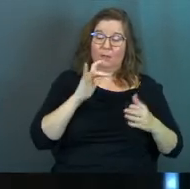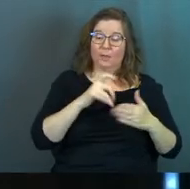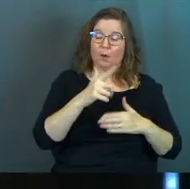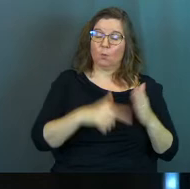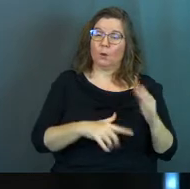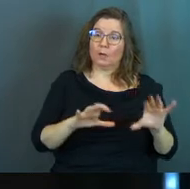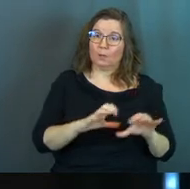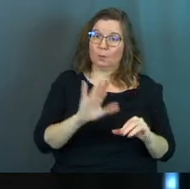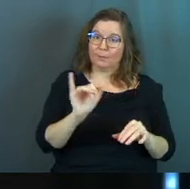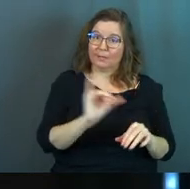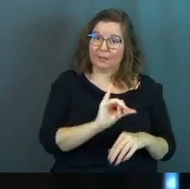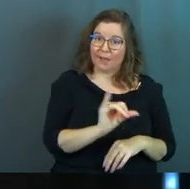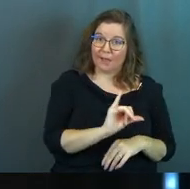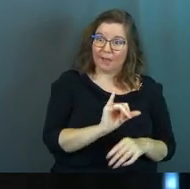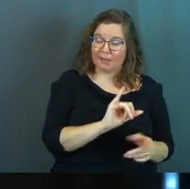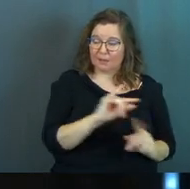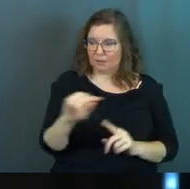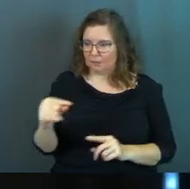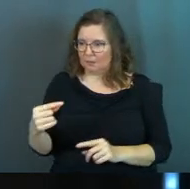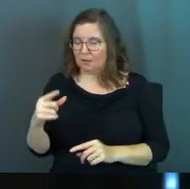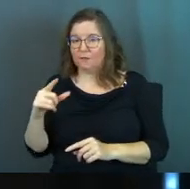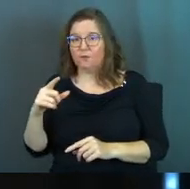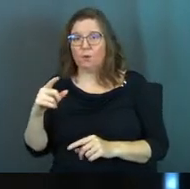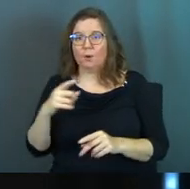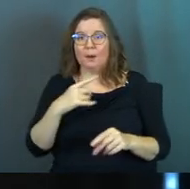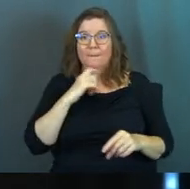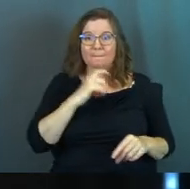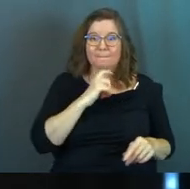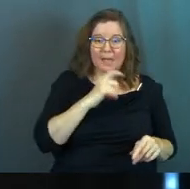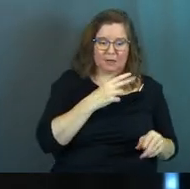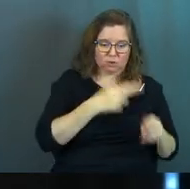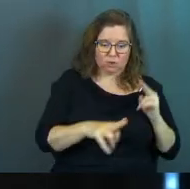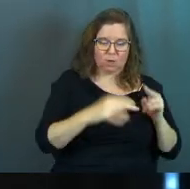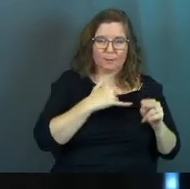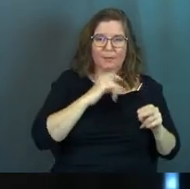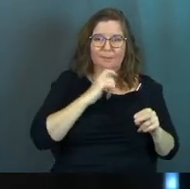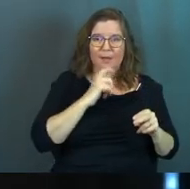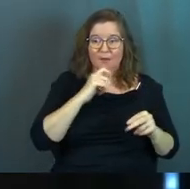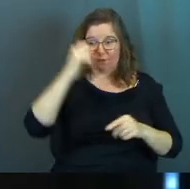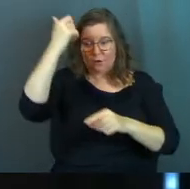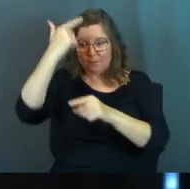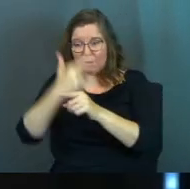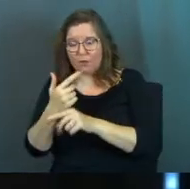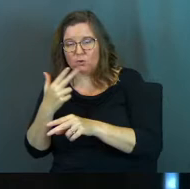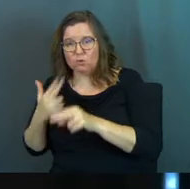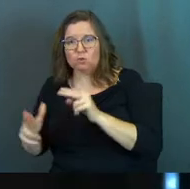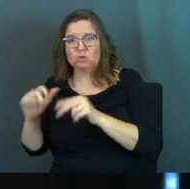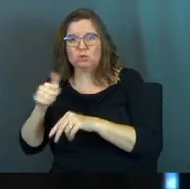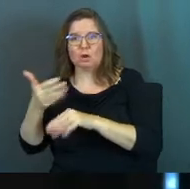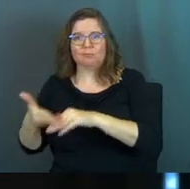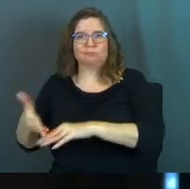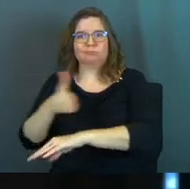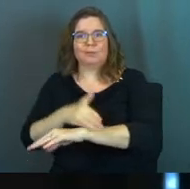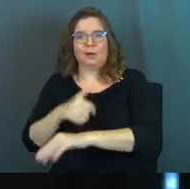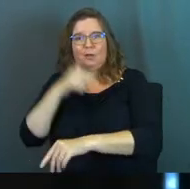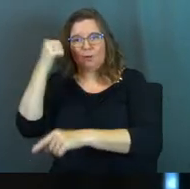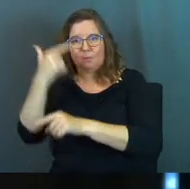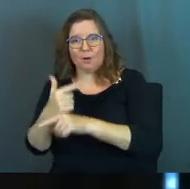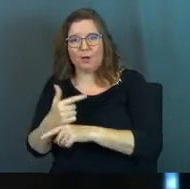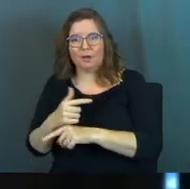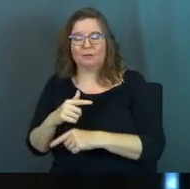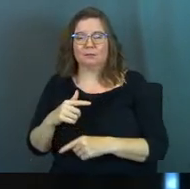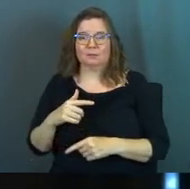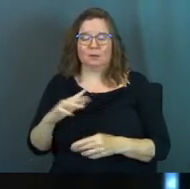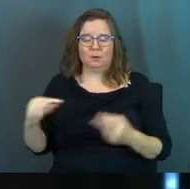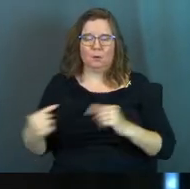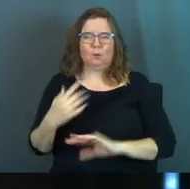that's what it would be. For metal to sharpen metal, for a brother to sharpen another brother, there's